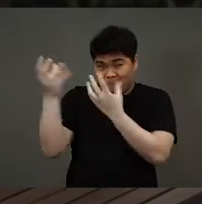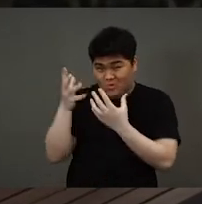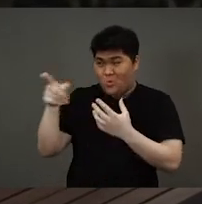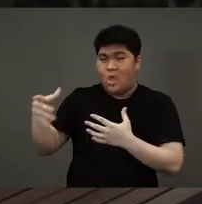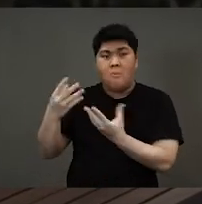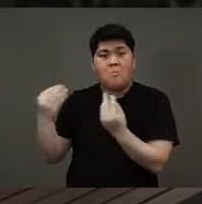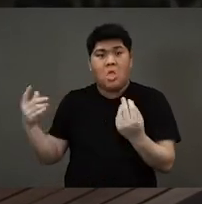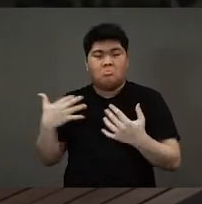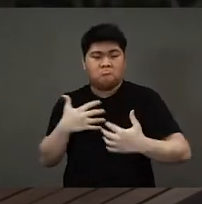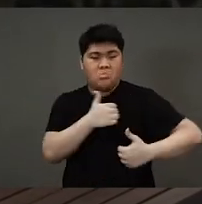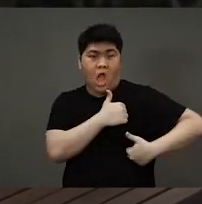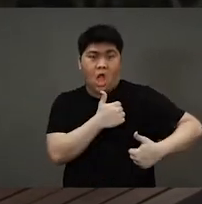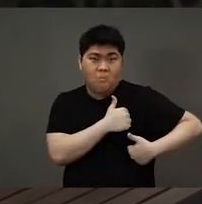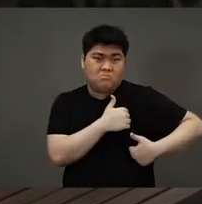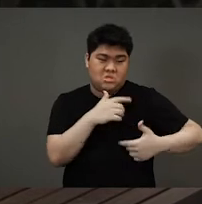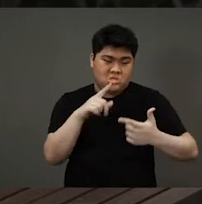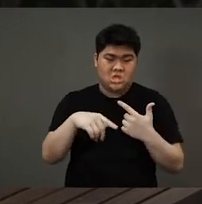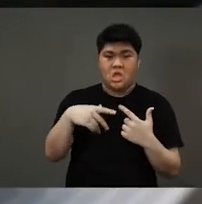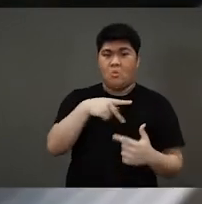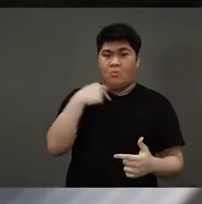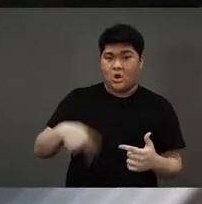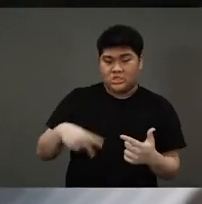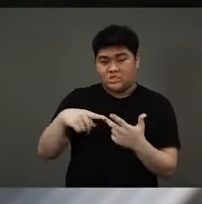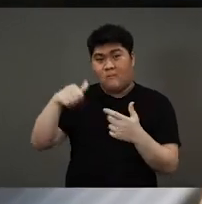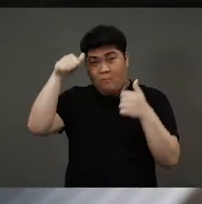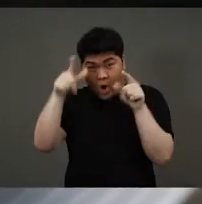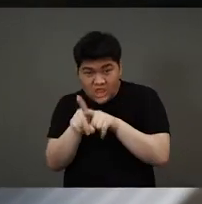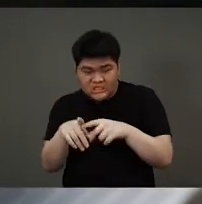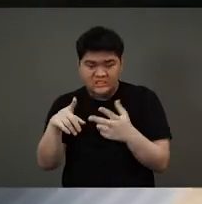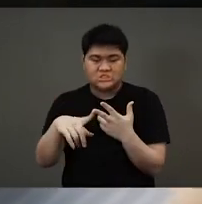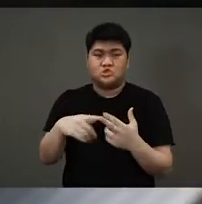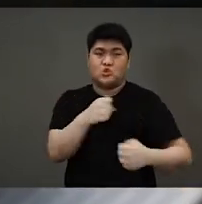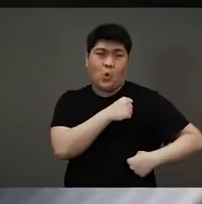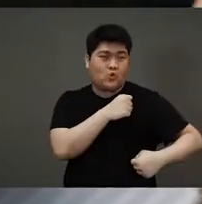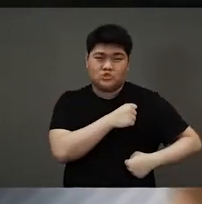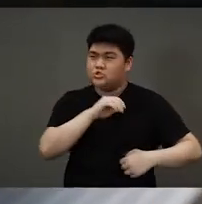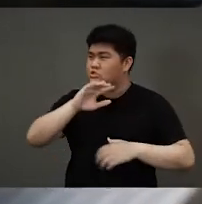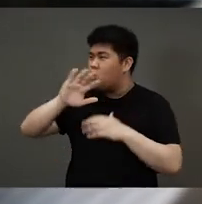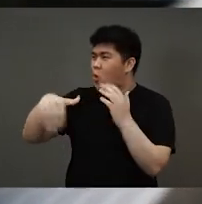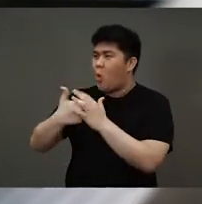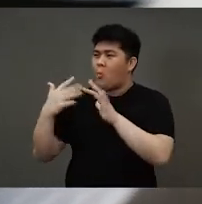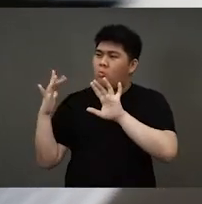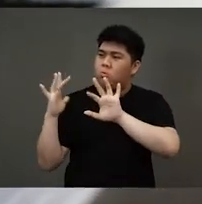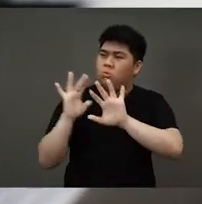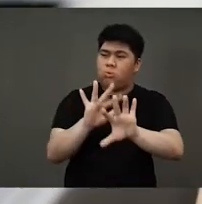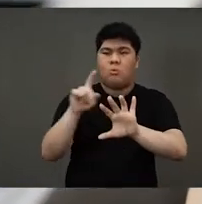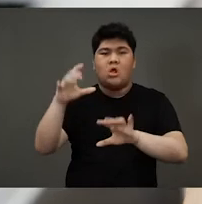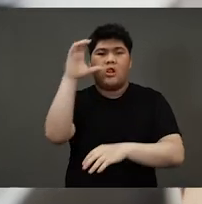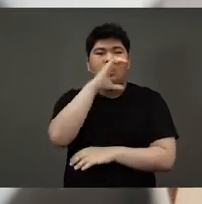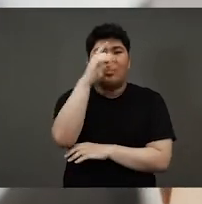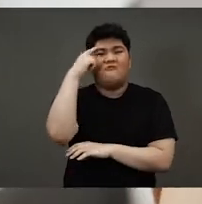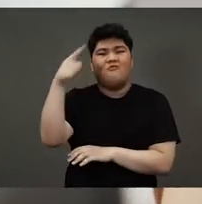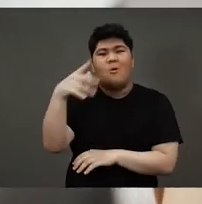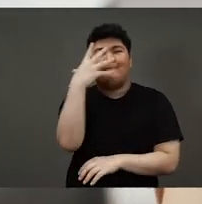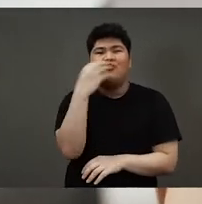other people were looking for the princess. The prince, his brother, his soldiers and his entire army, they were looking for the